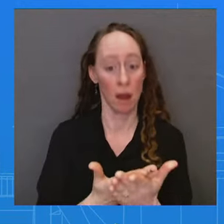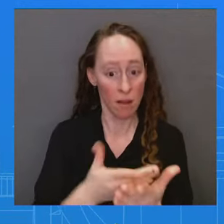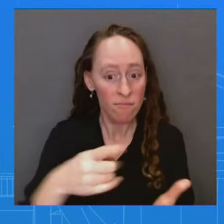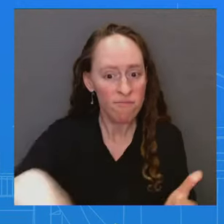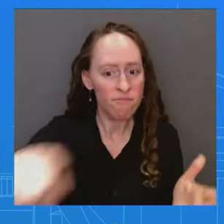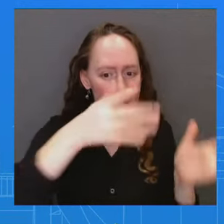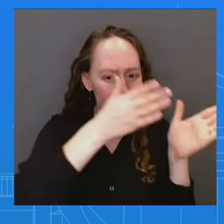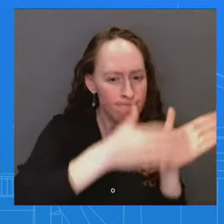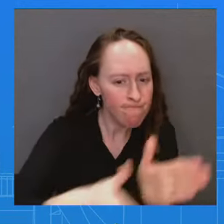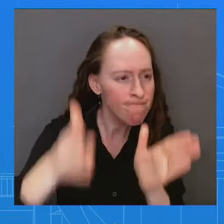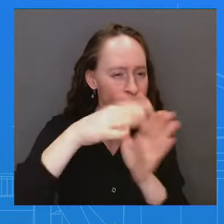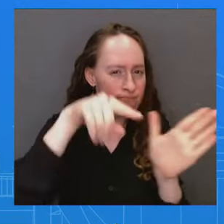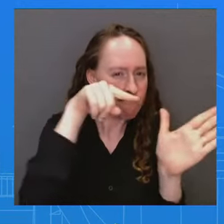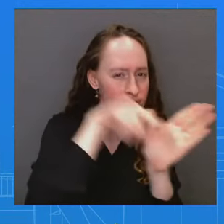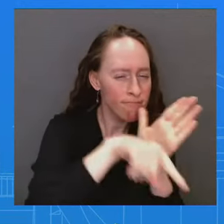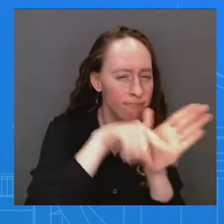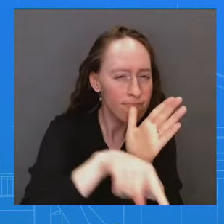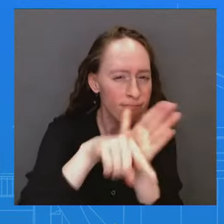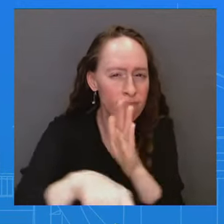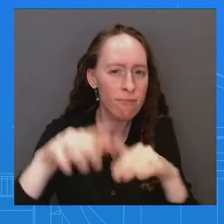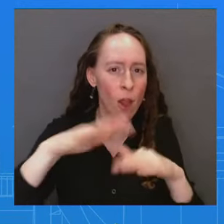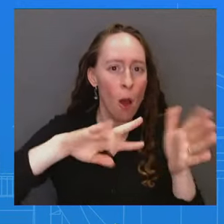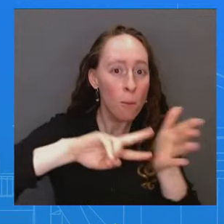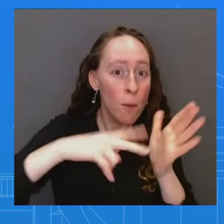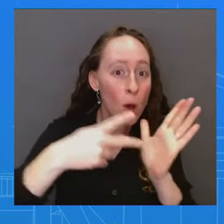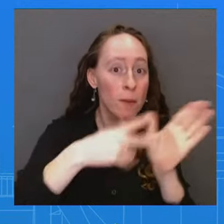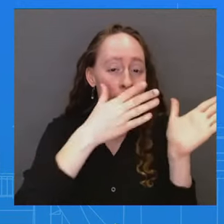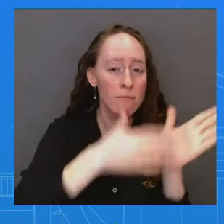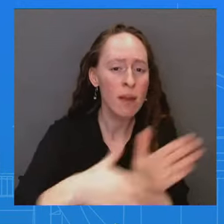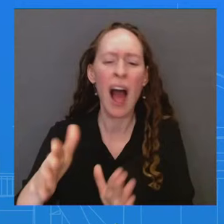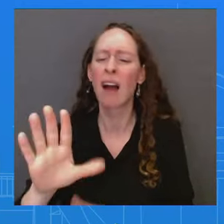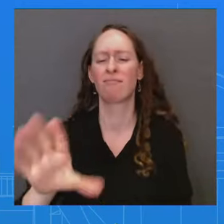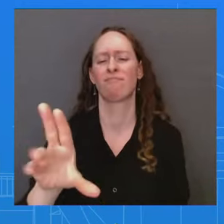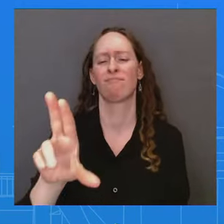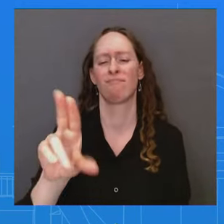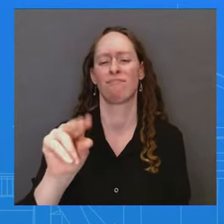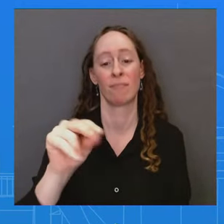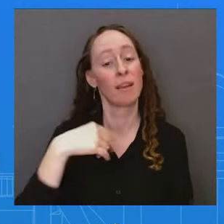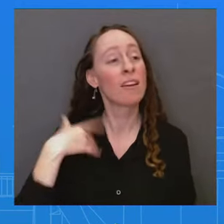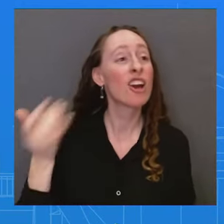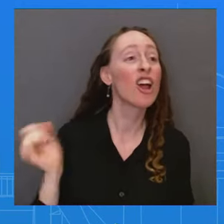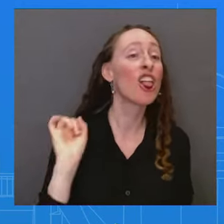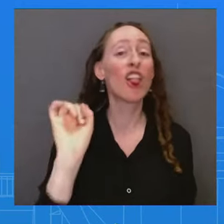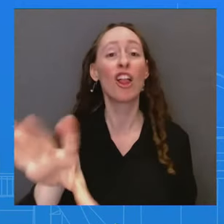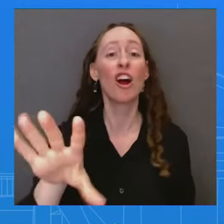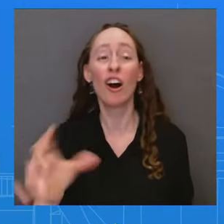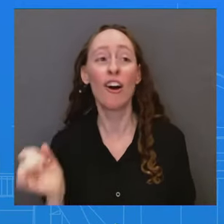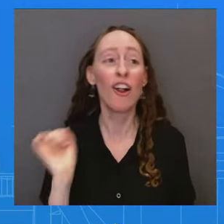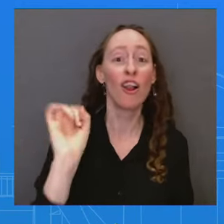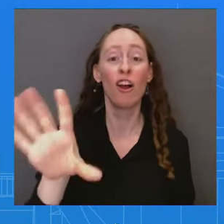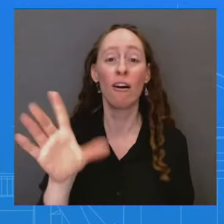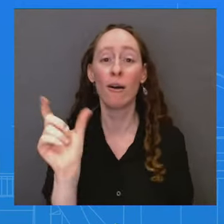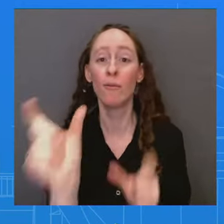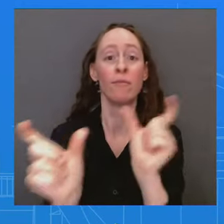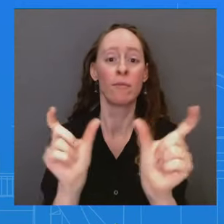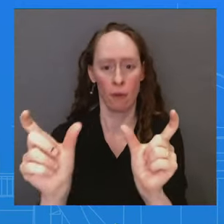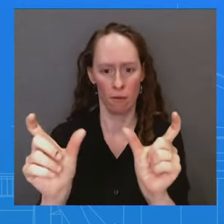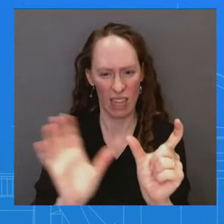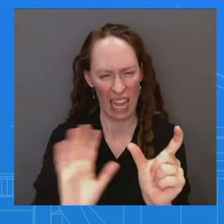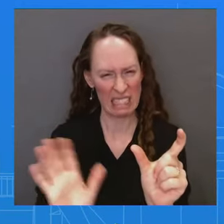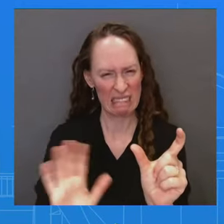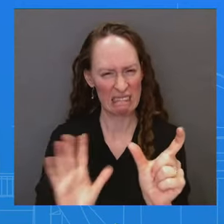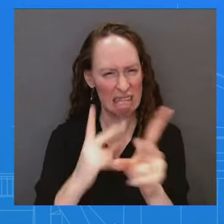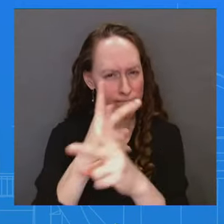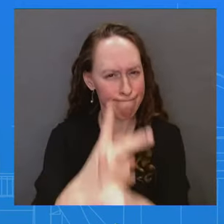That's not a word that ought to be thrown around lightly. And we certainly don't believe that it applies here. Now, to the question about civilians. Again, I'm not an